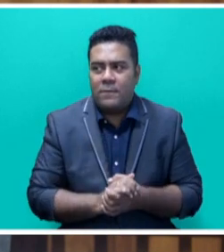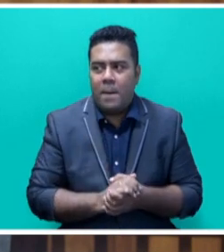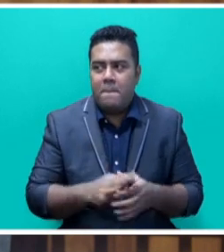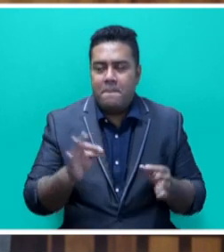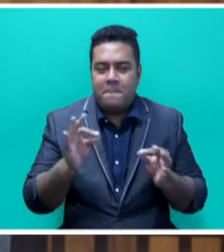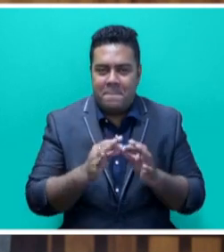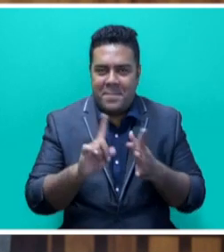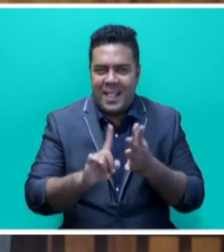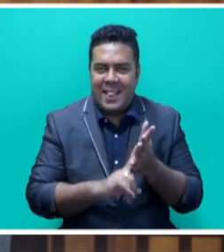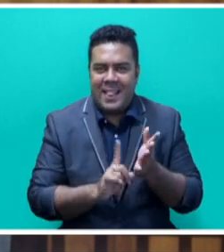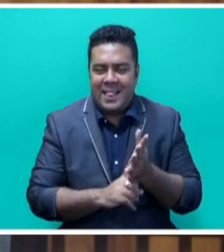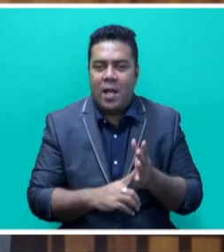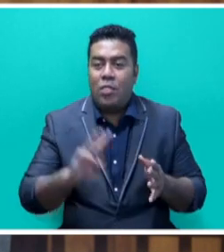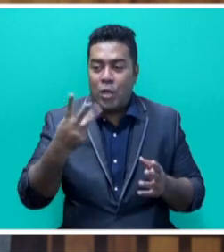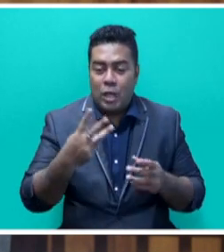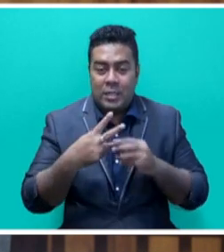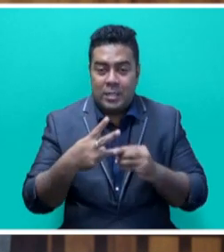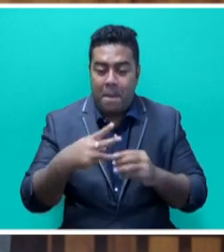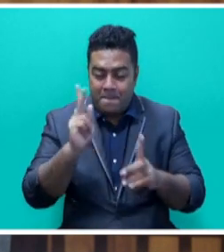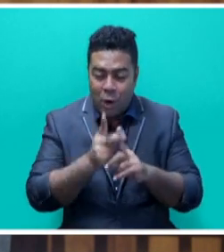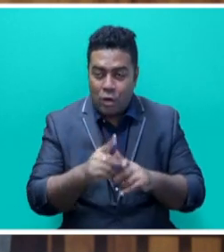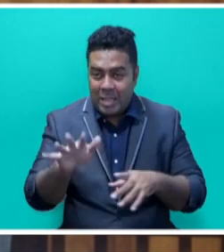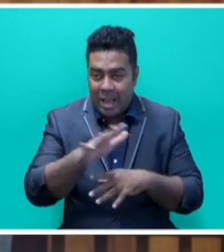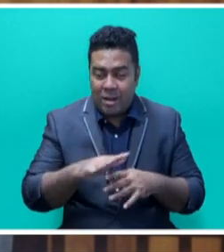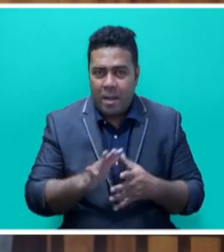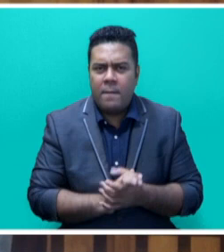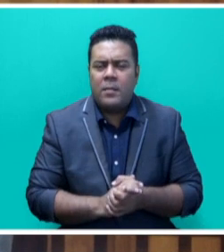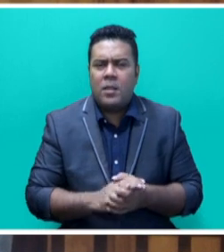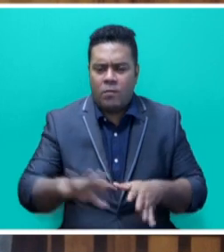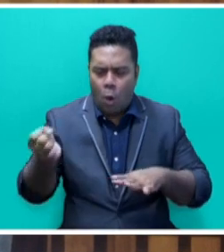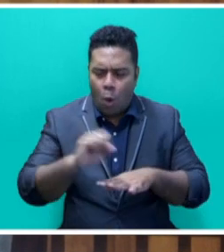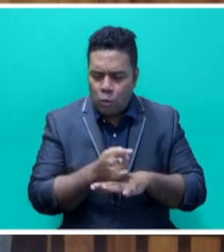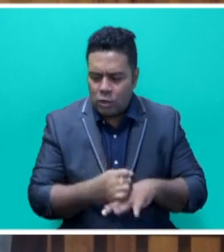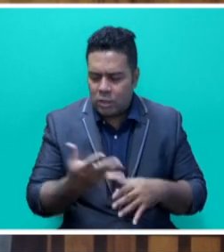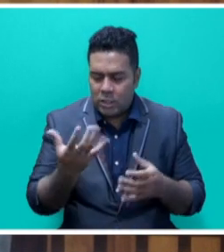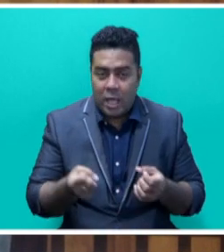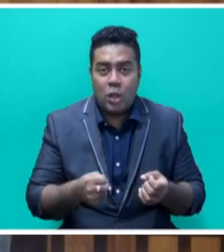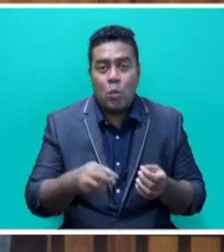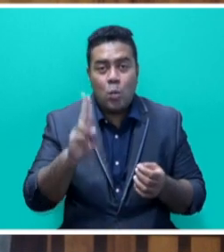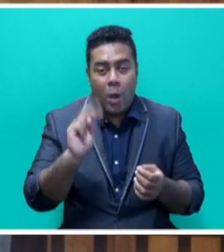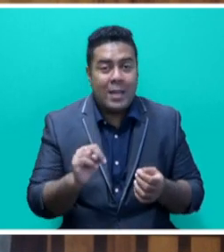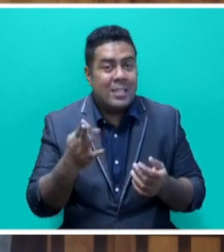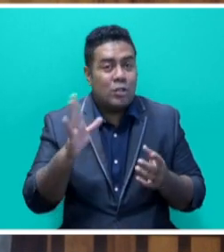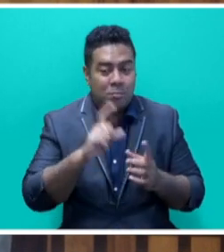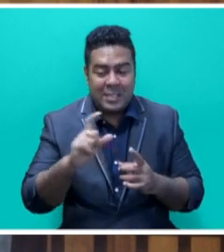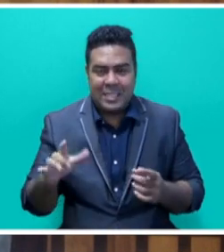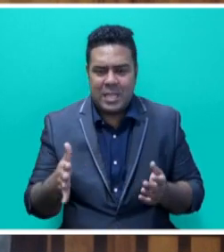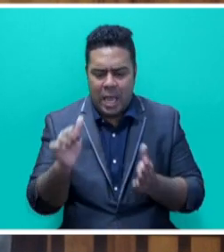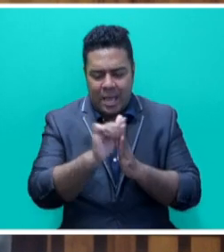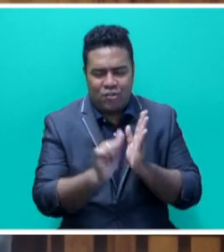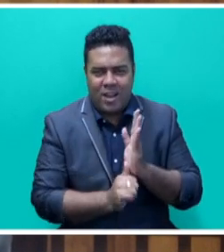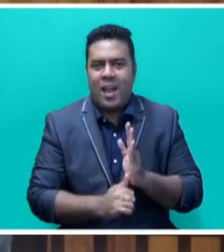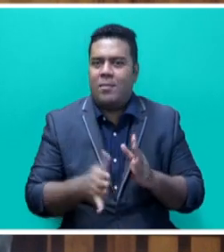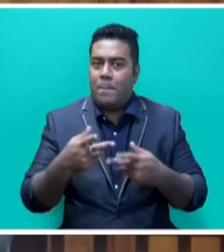Mr. Speaker, sir, the third priority area is creating permanence of oceans in the UNFCCC agenda and promoting the ocean